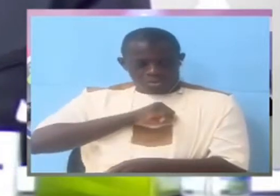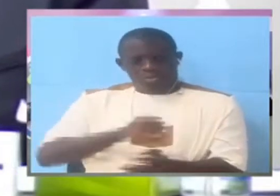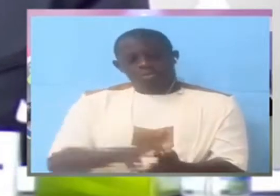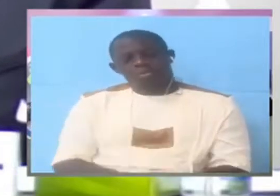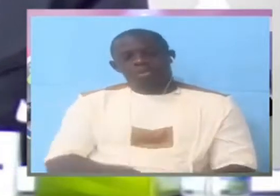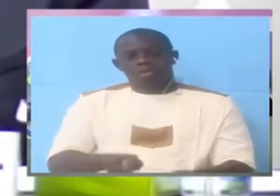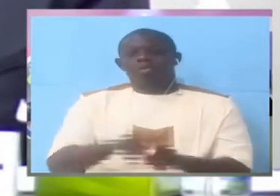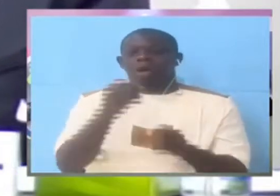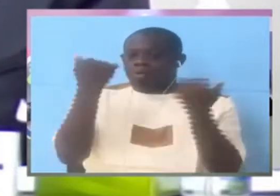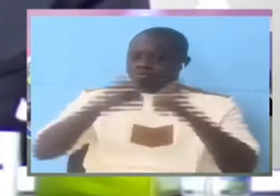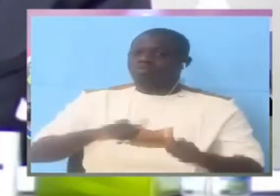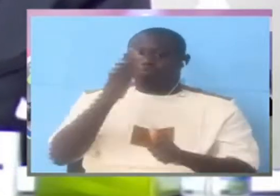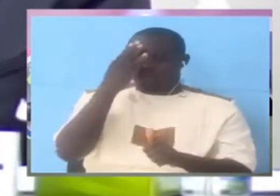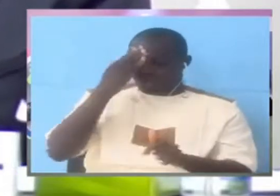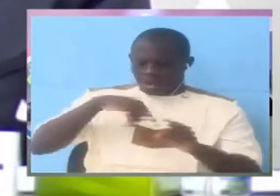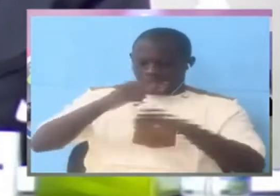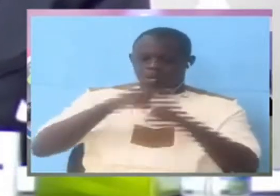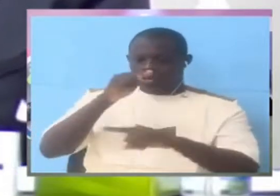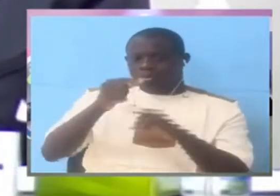come to know about it?